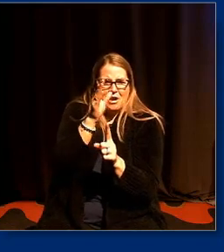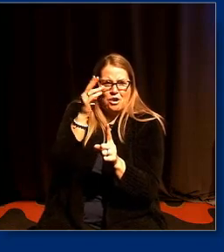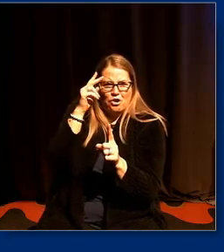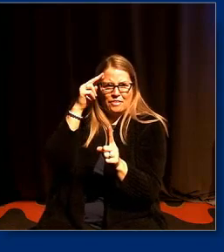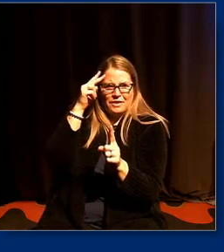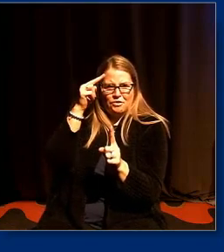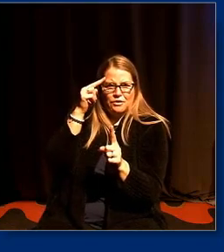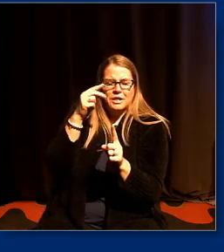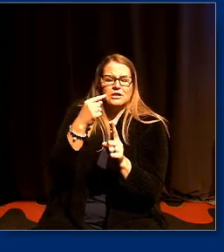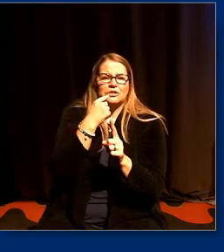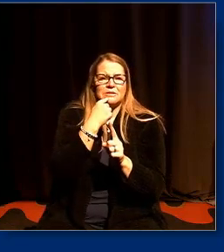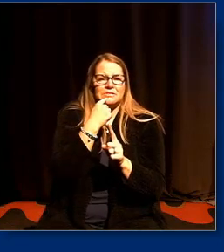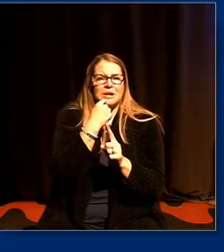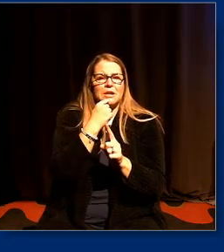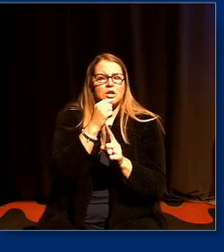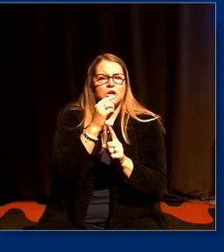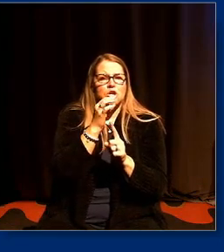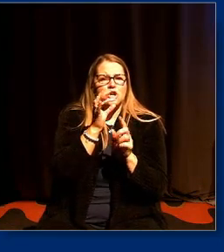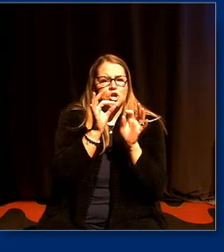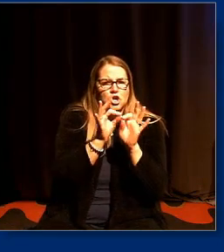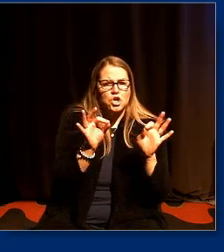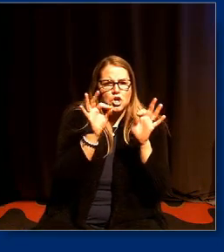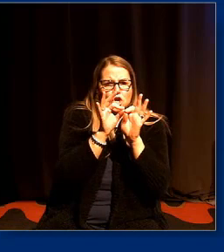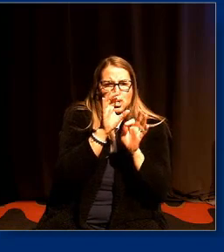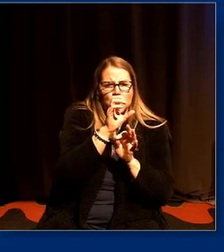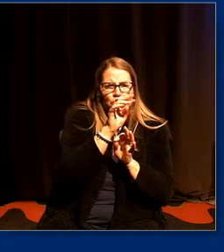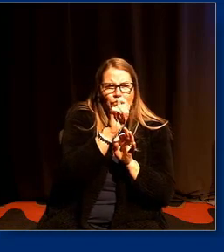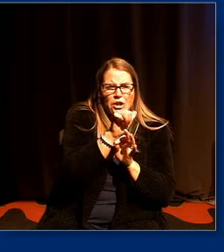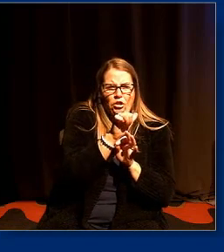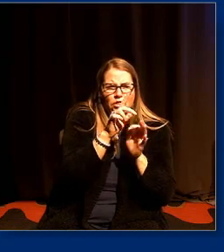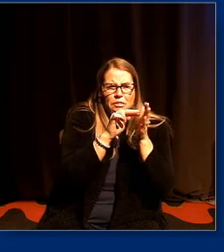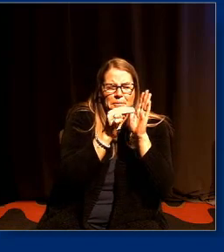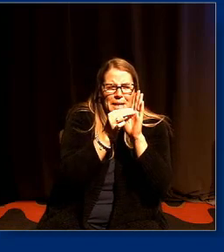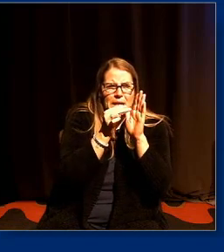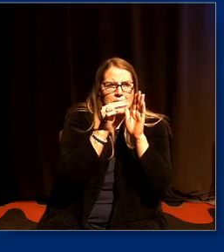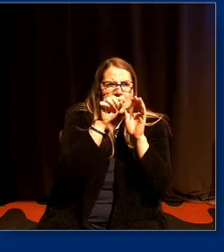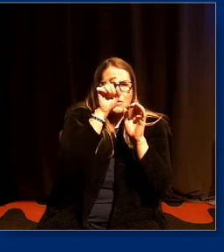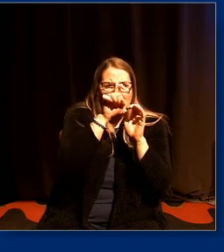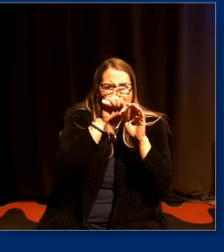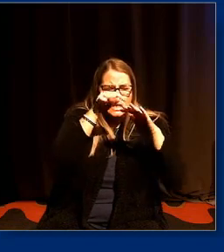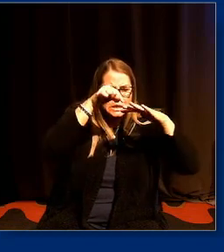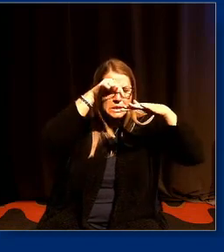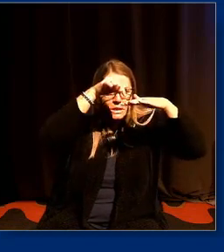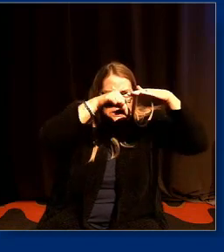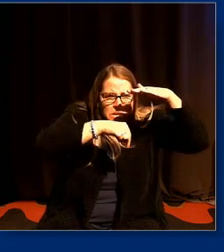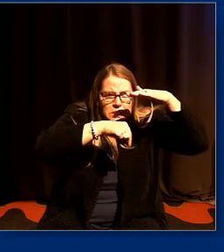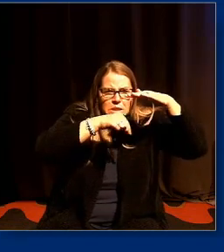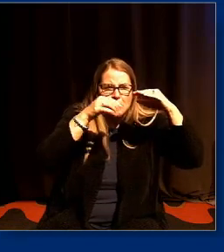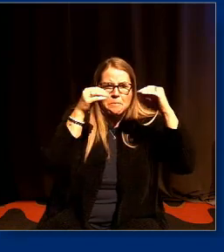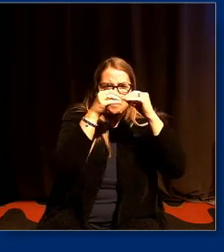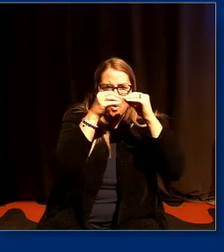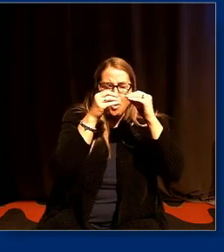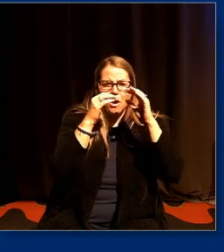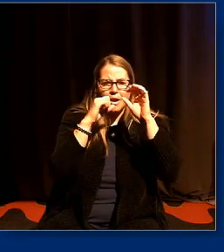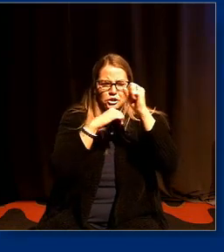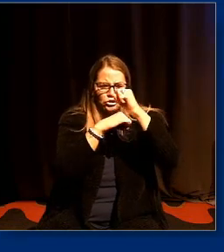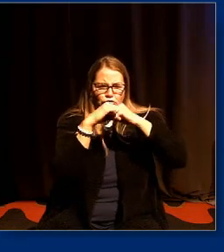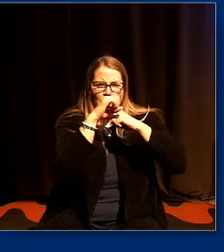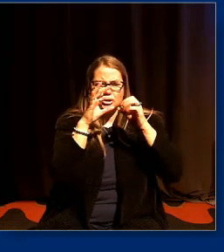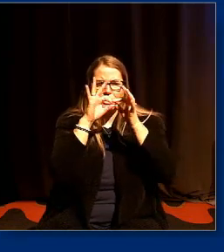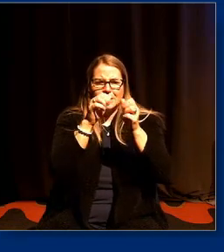said critical because they wanted to get beneath the surface they wanted the deep structures of of power and oppression